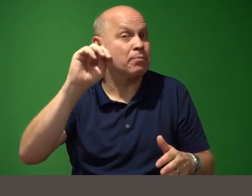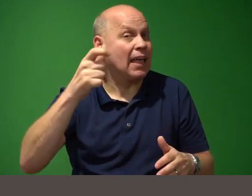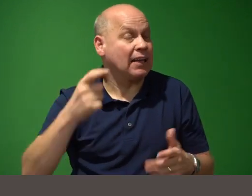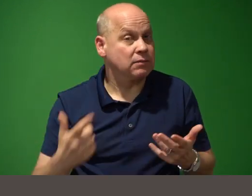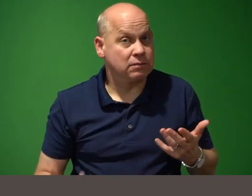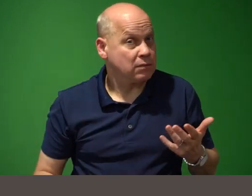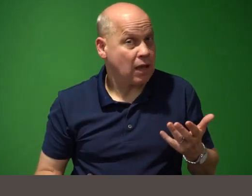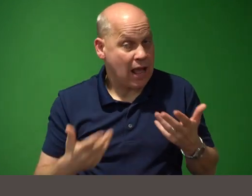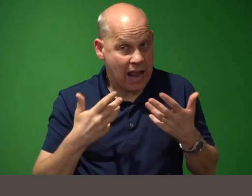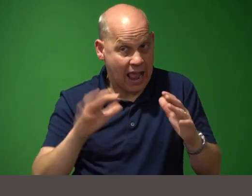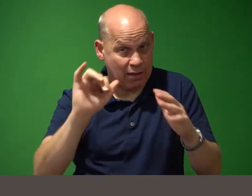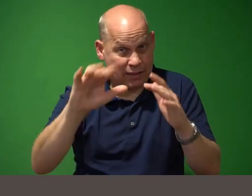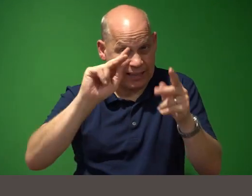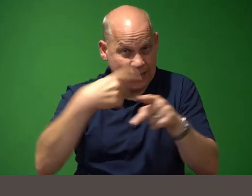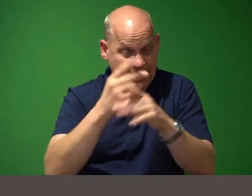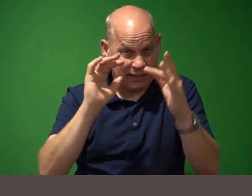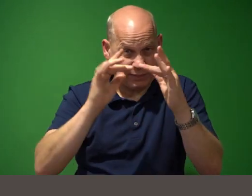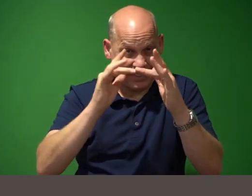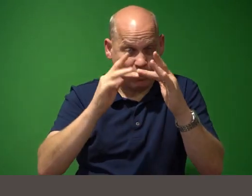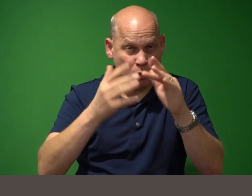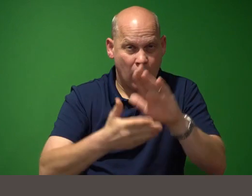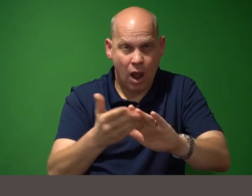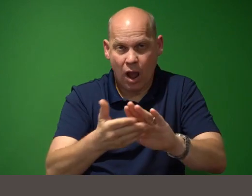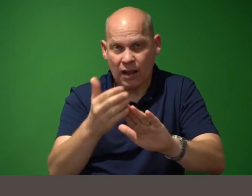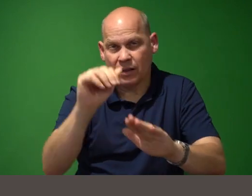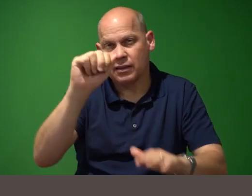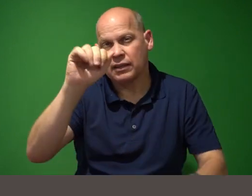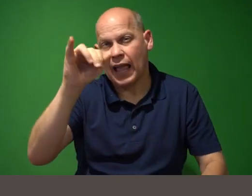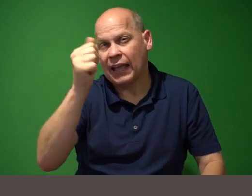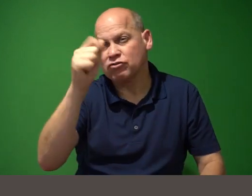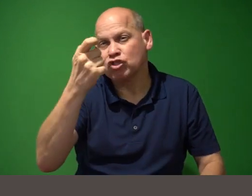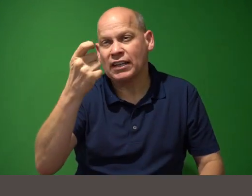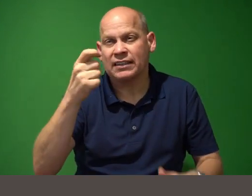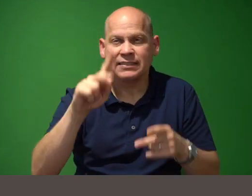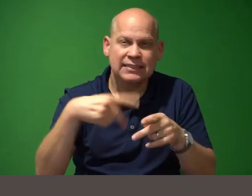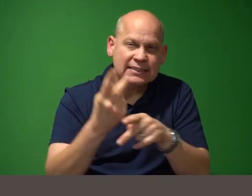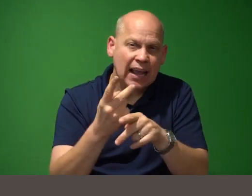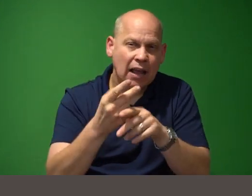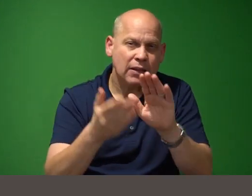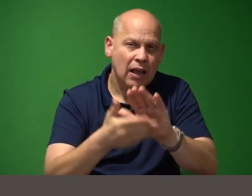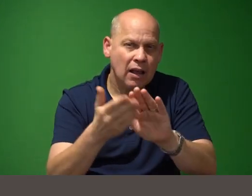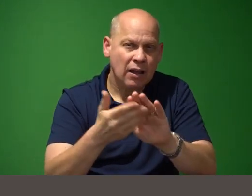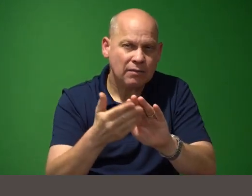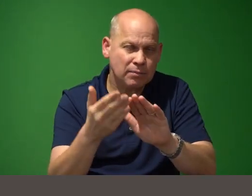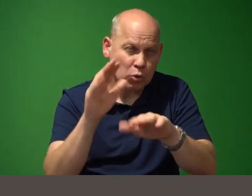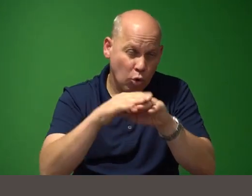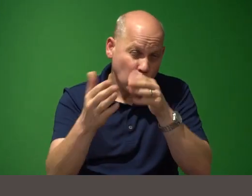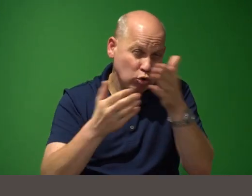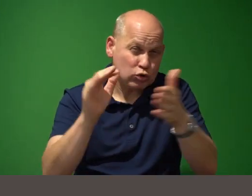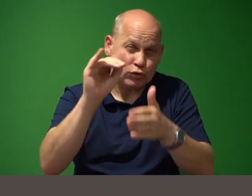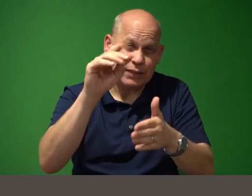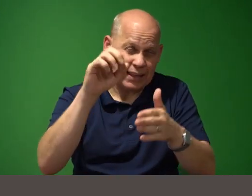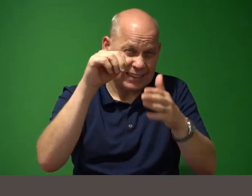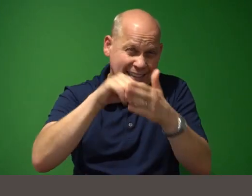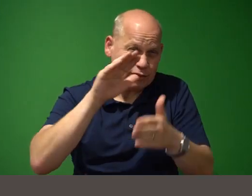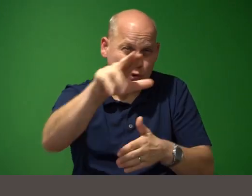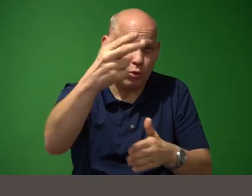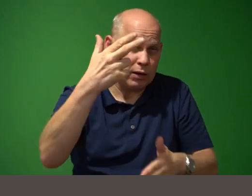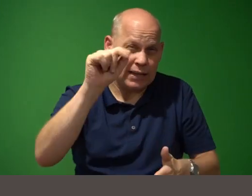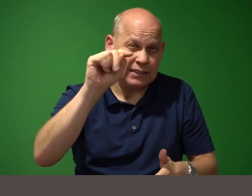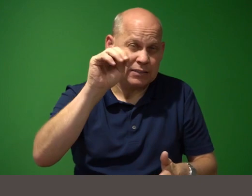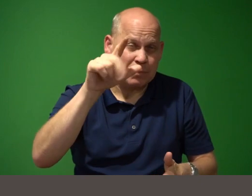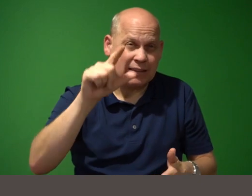operations these ajax type operations on the server side directly in your html so now you